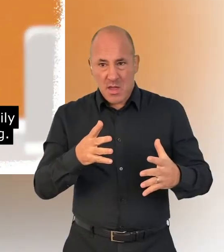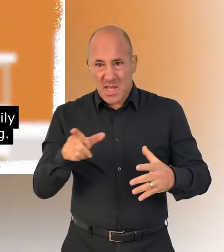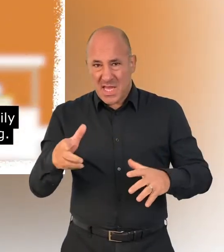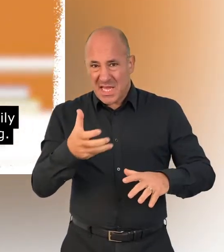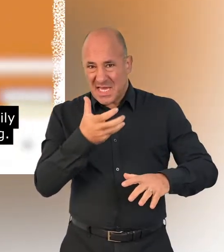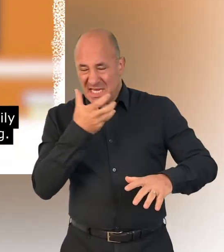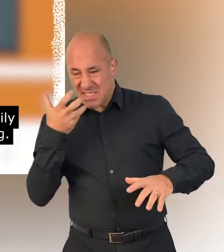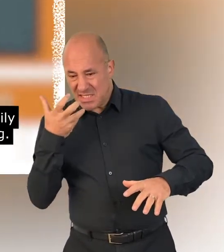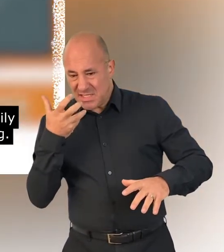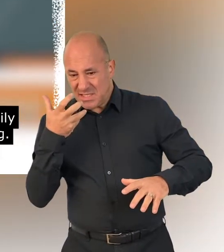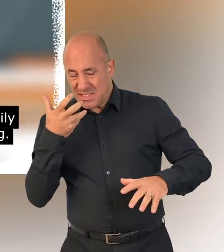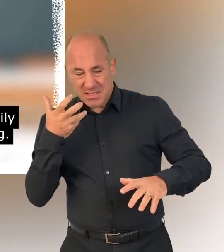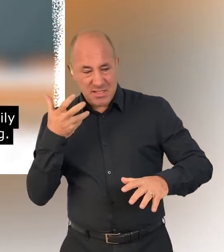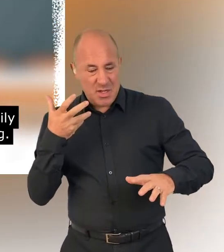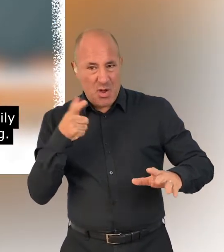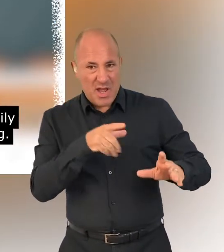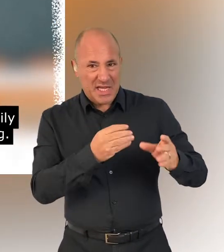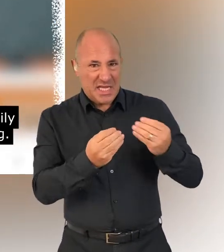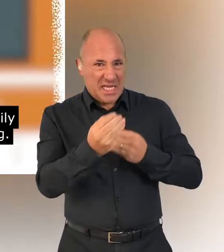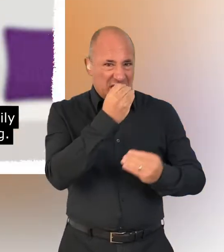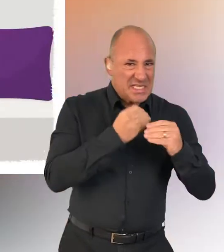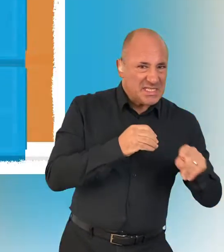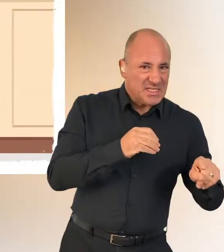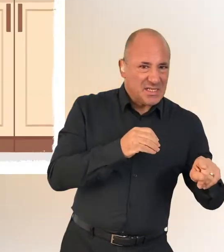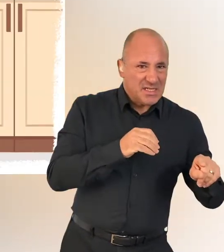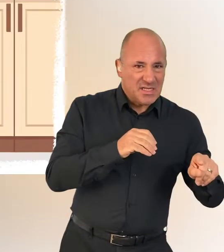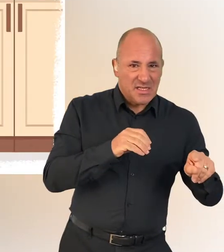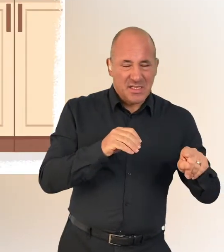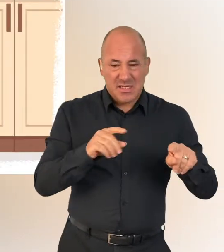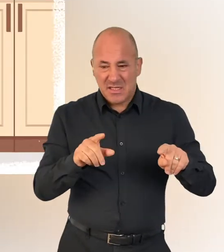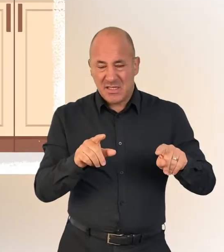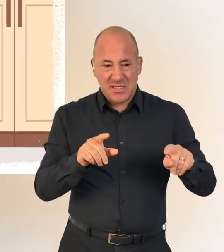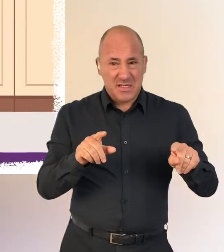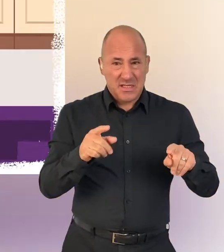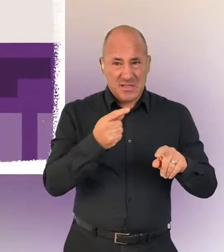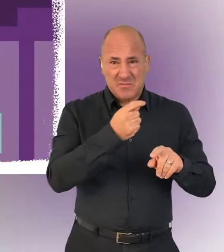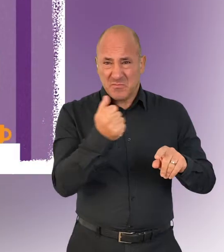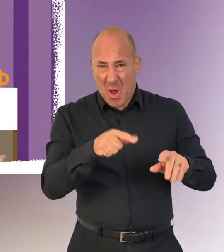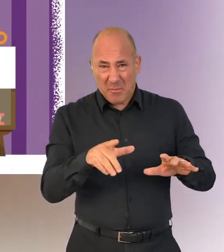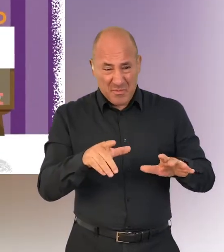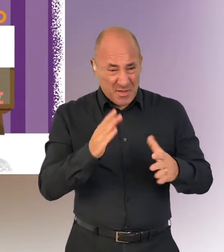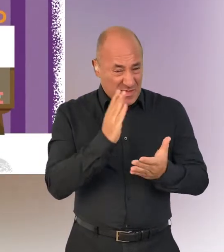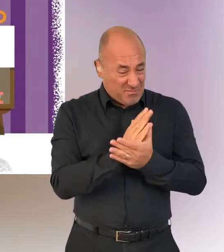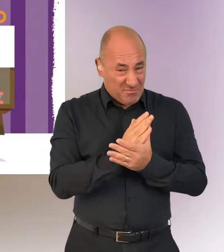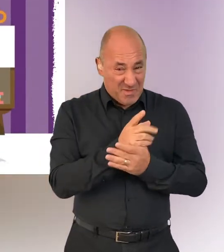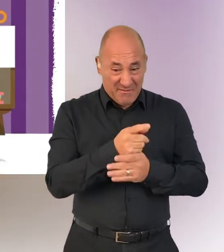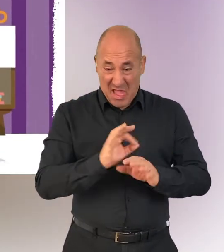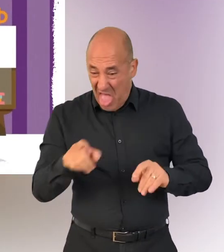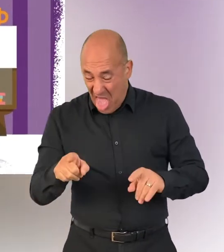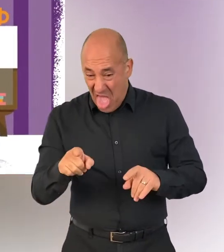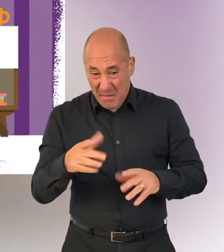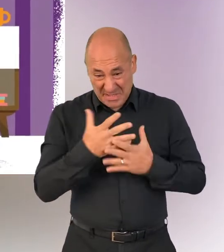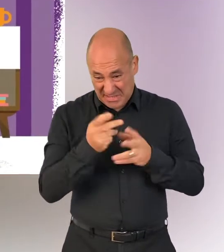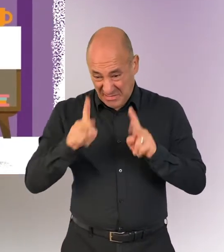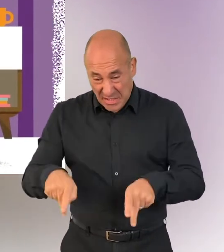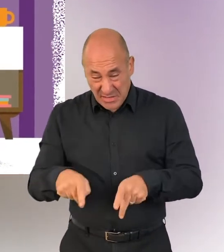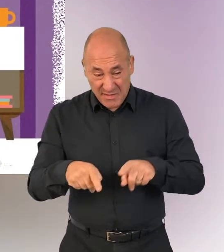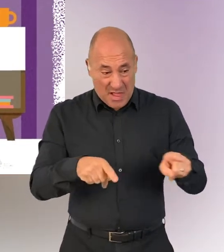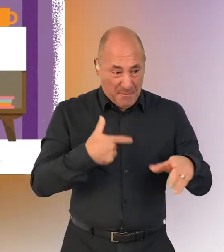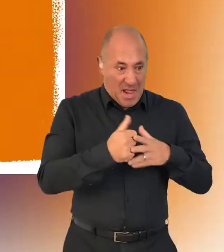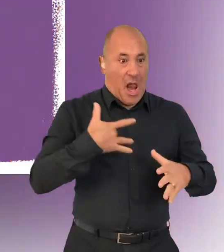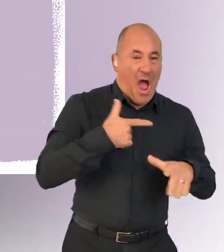Like choosing between heating and eating. Some costs are a matter of life and death.